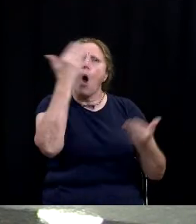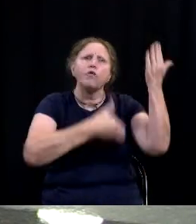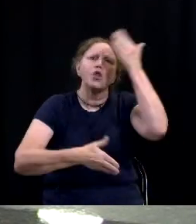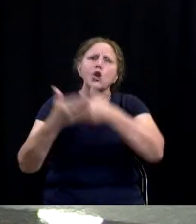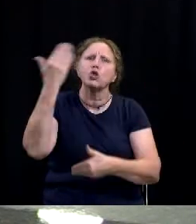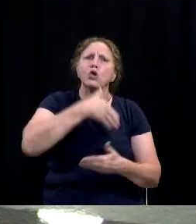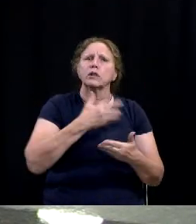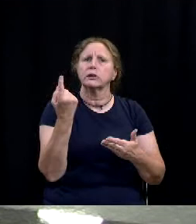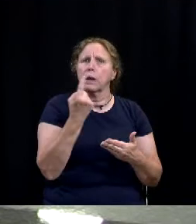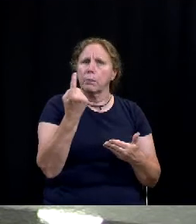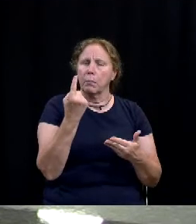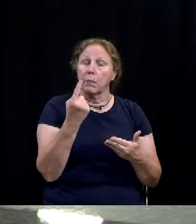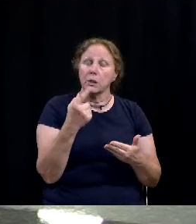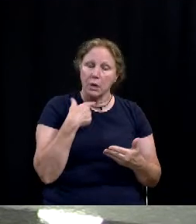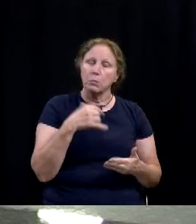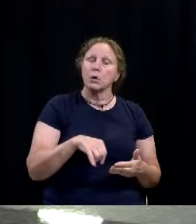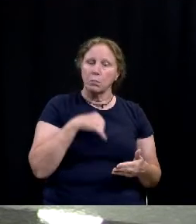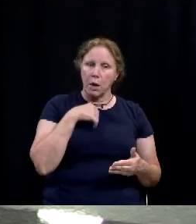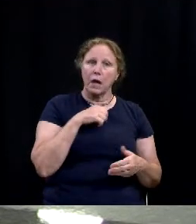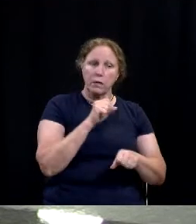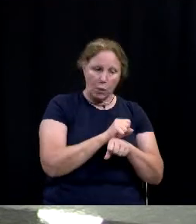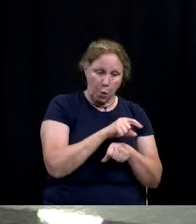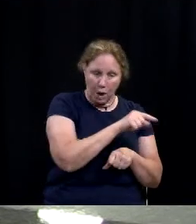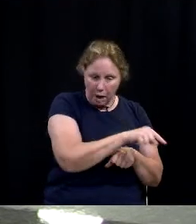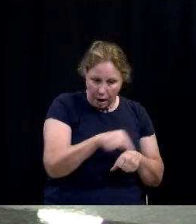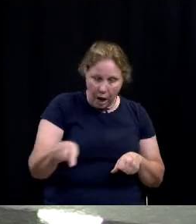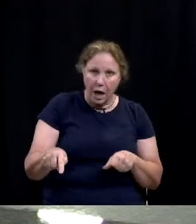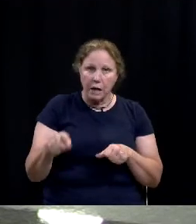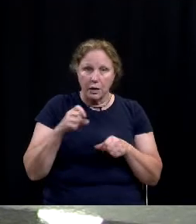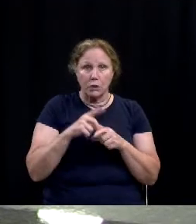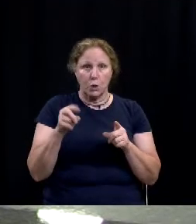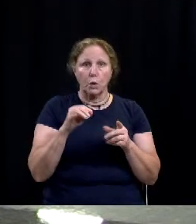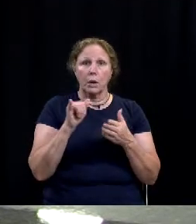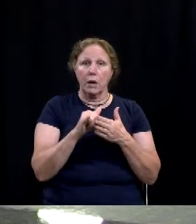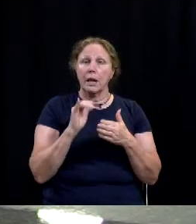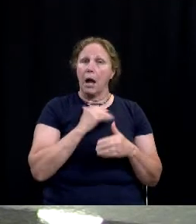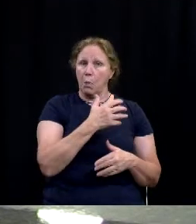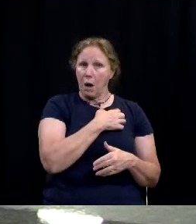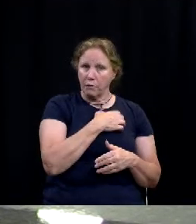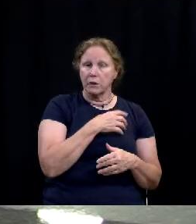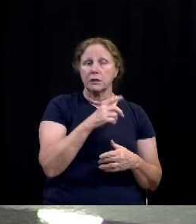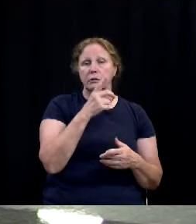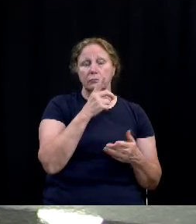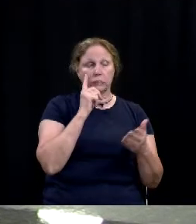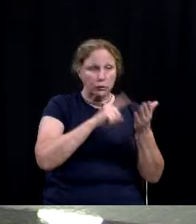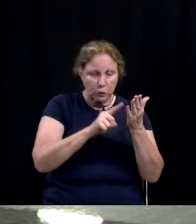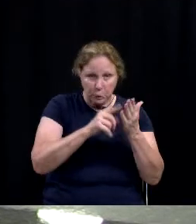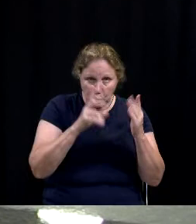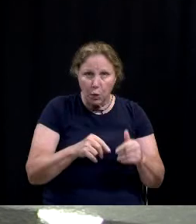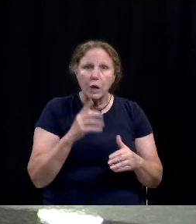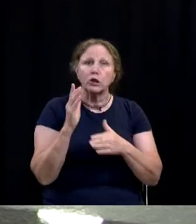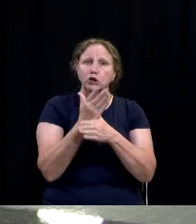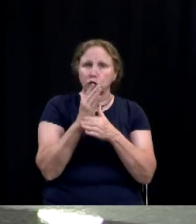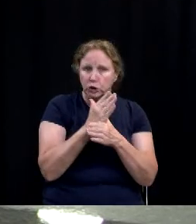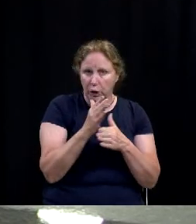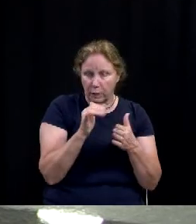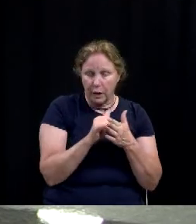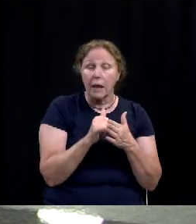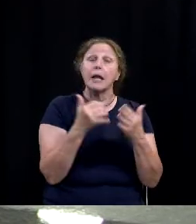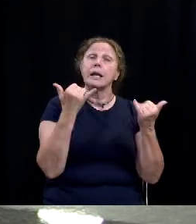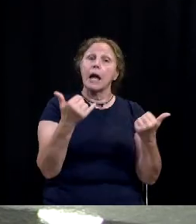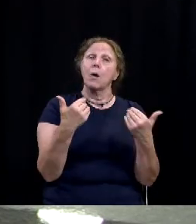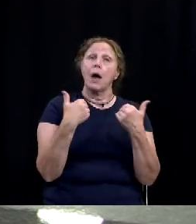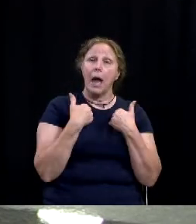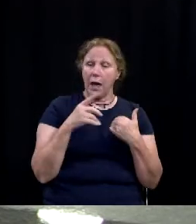and so i'm real proud of the the work internally you know our officers and detectives are doing and they're sharing that information and now we have